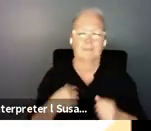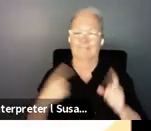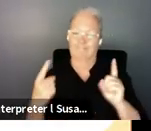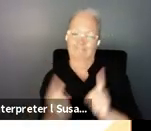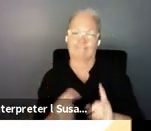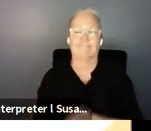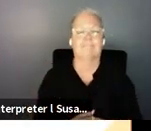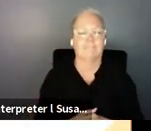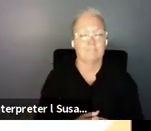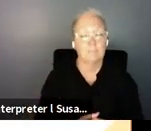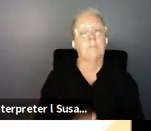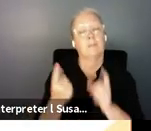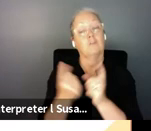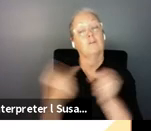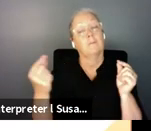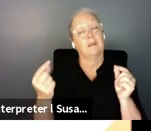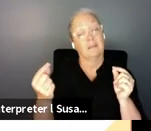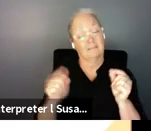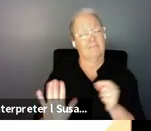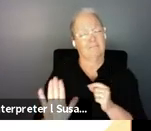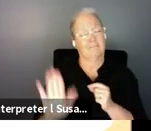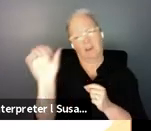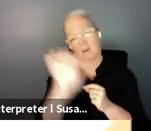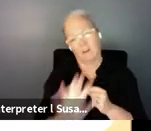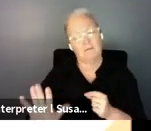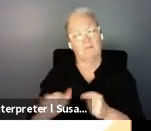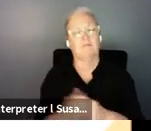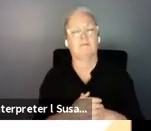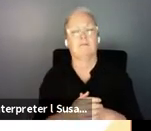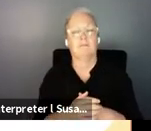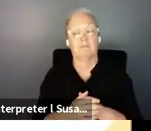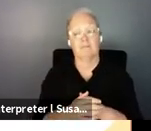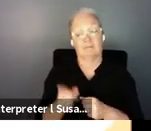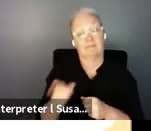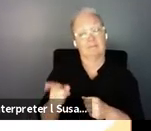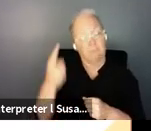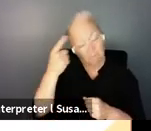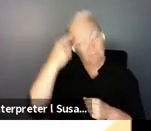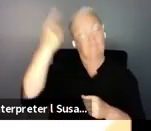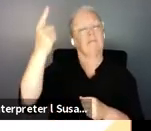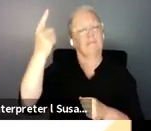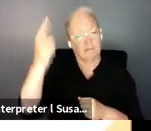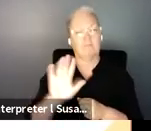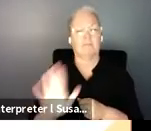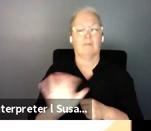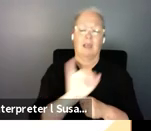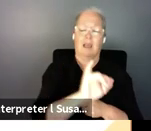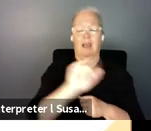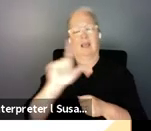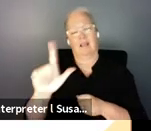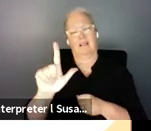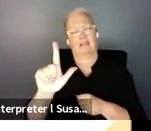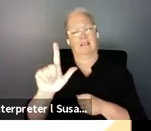japan actually was the country that brought the the concept of independent living to thailand um